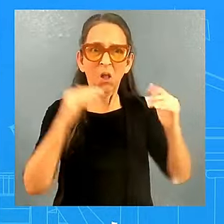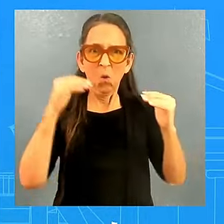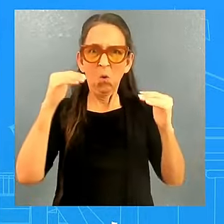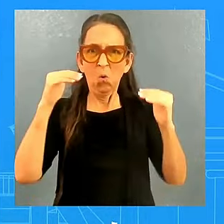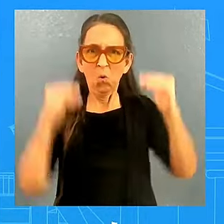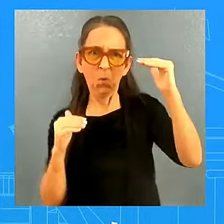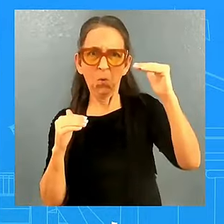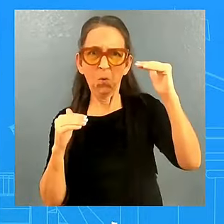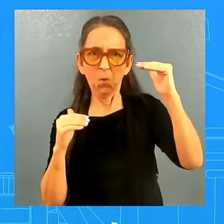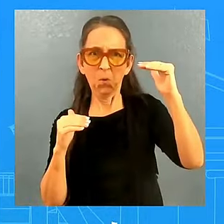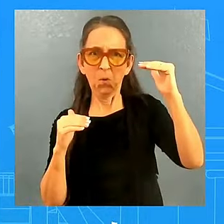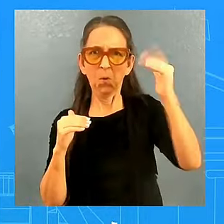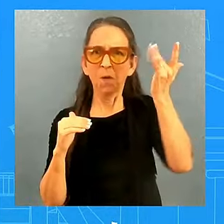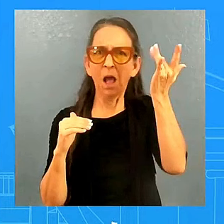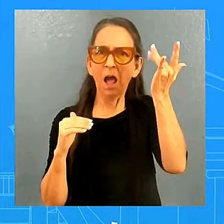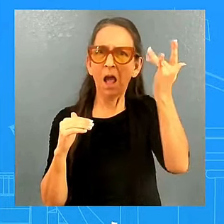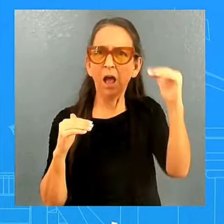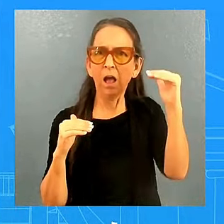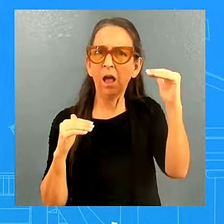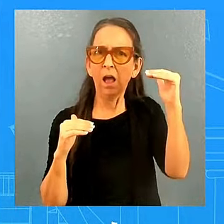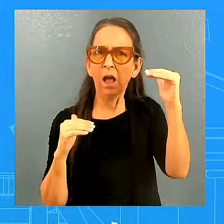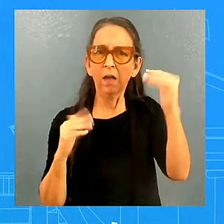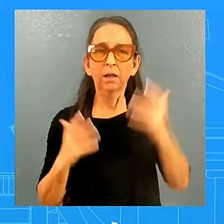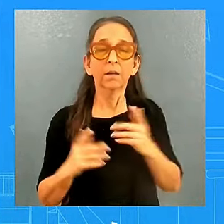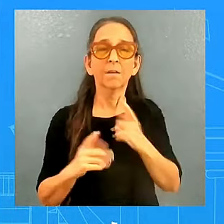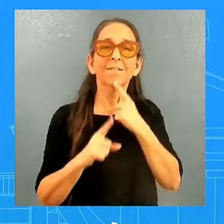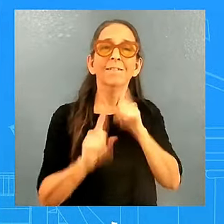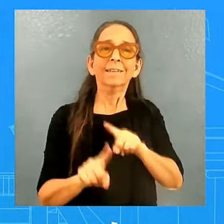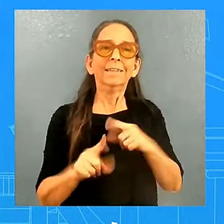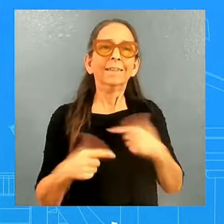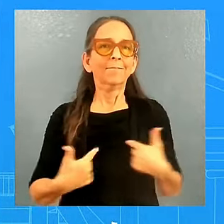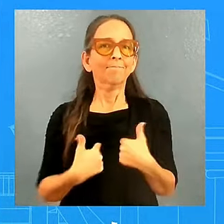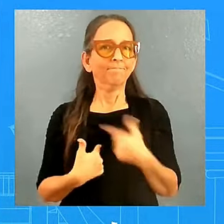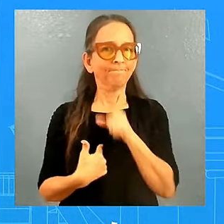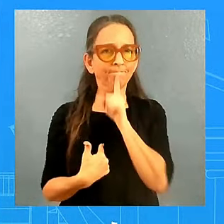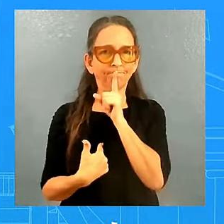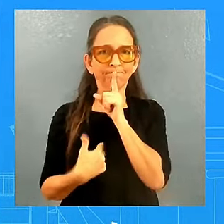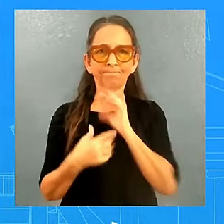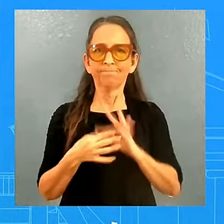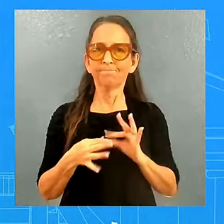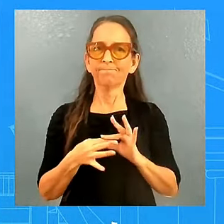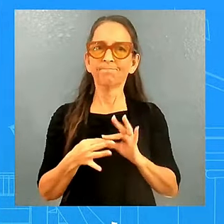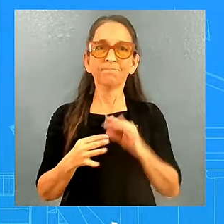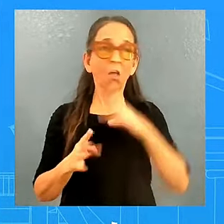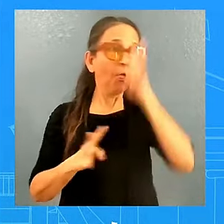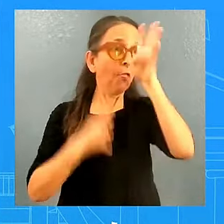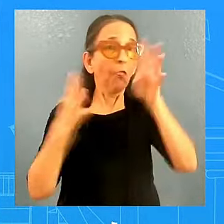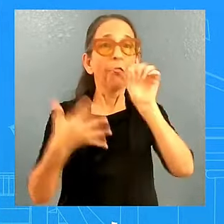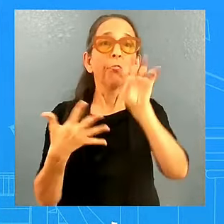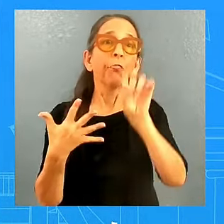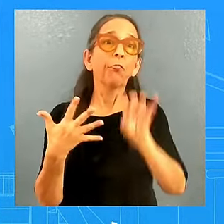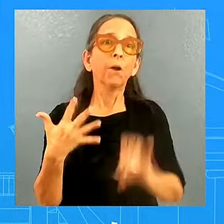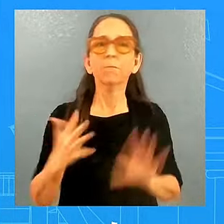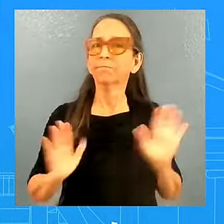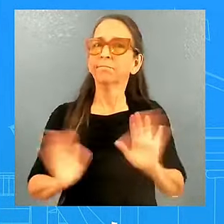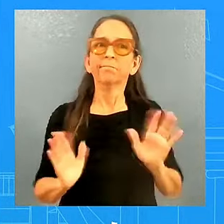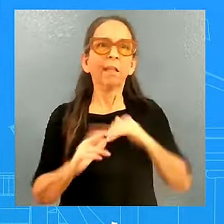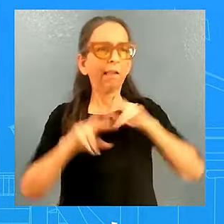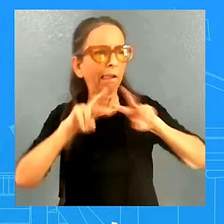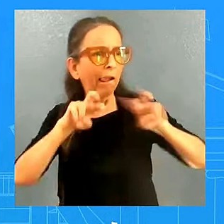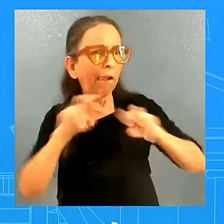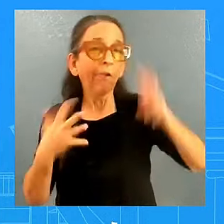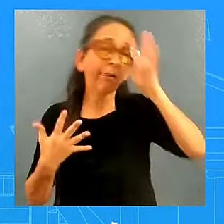here. That is not something that I'm going to do. I'm not going to dive into the data. not going to do that. There's going to be plenty of time